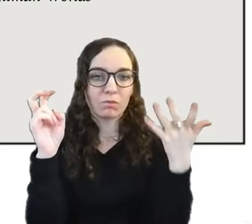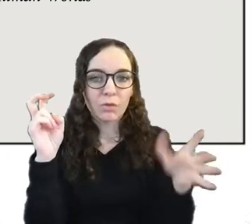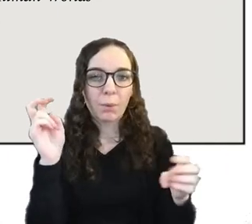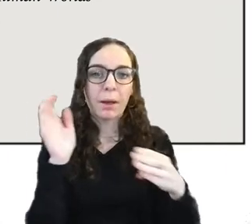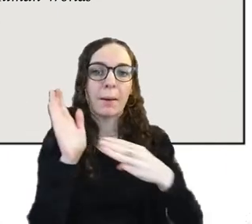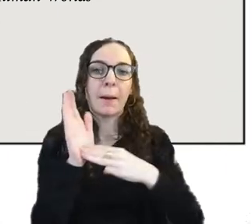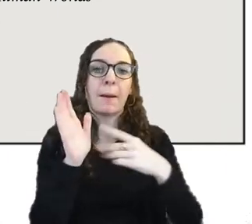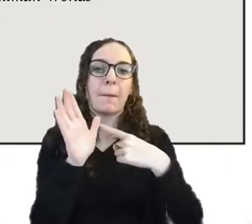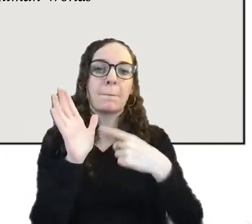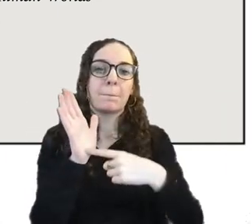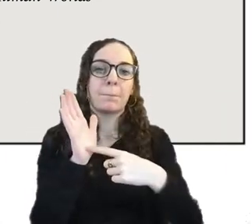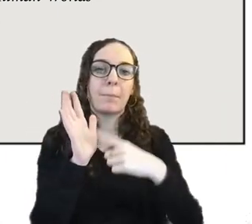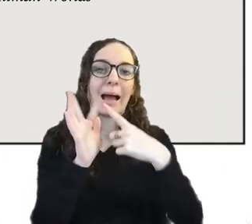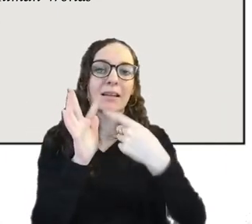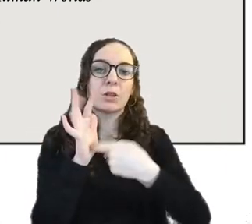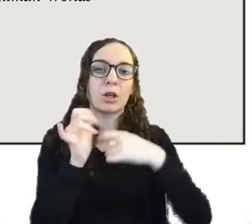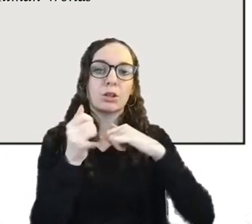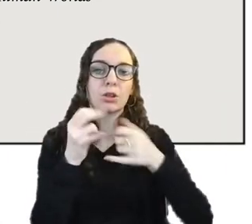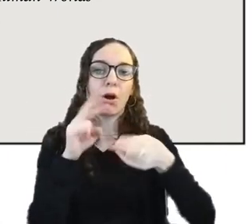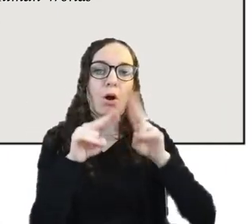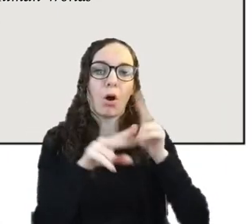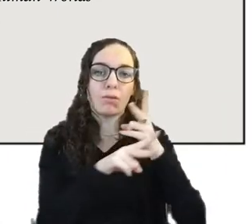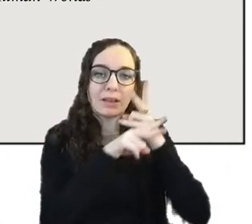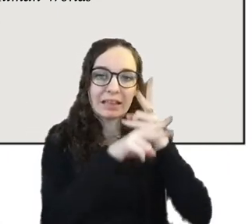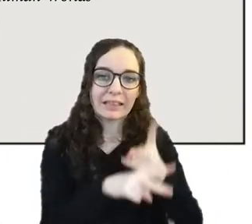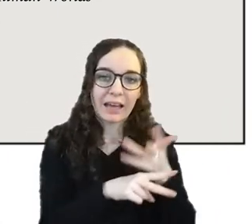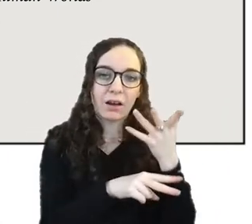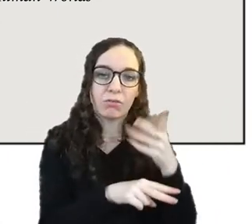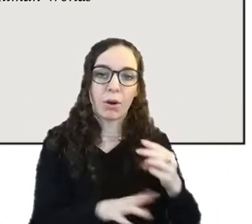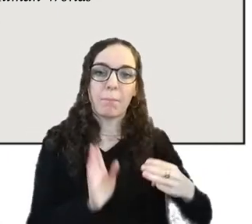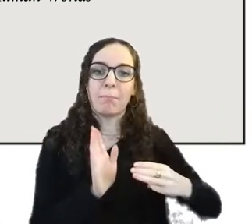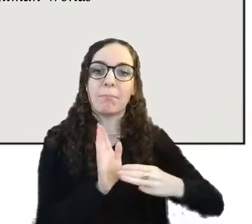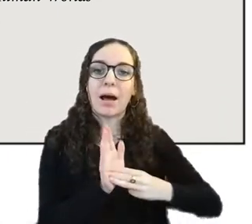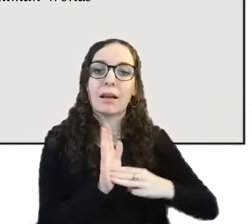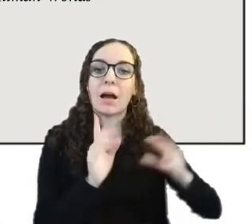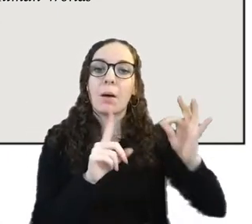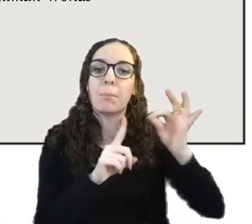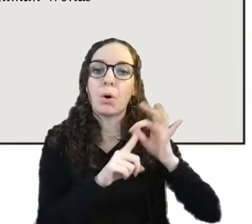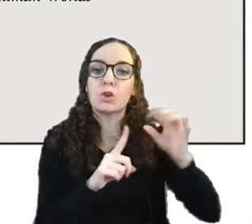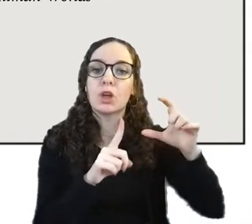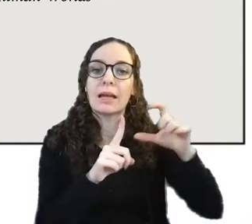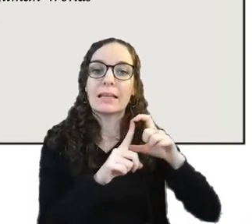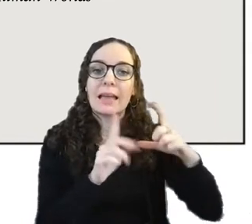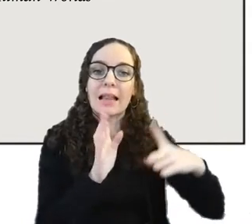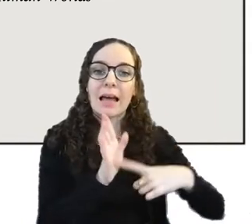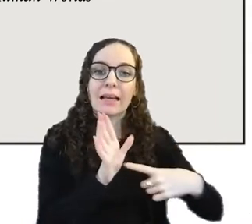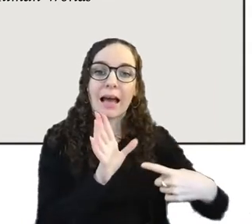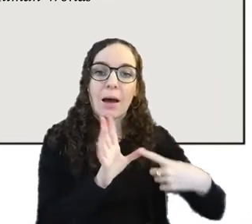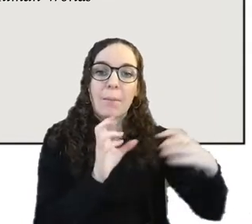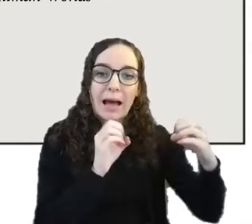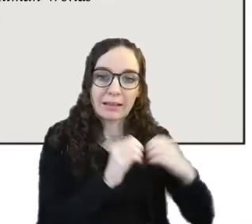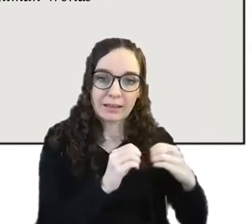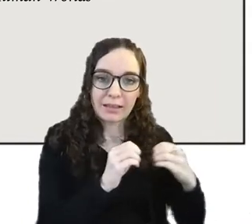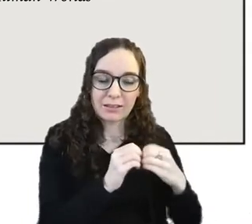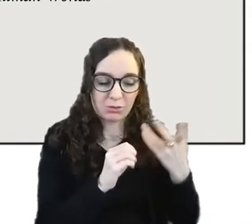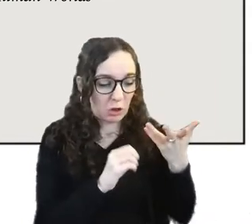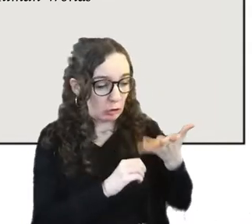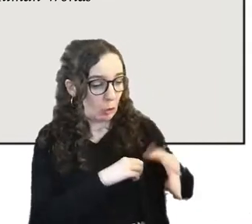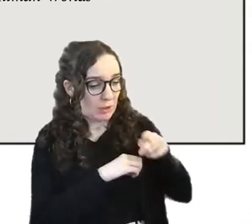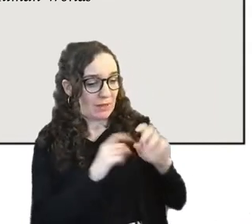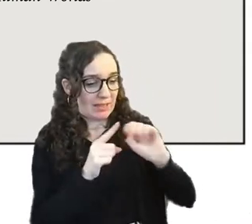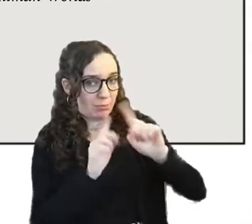by maria puic de la bella casa was also a source of inspiration for the project um